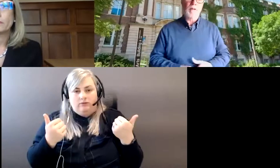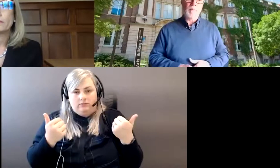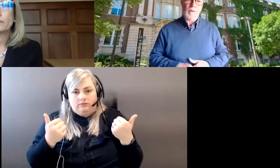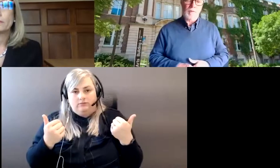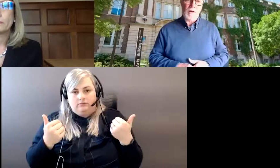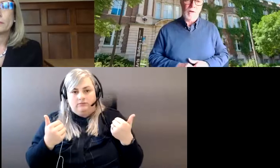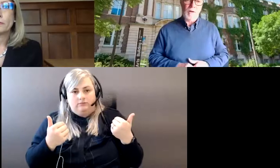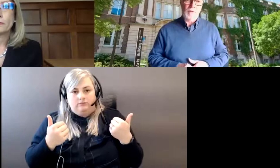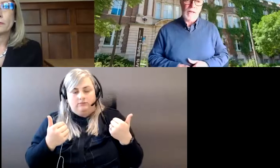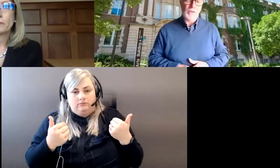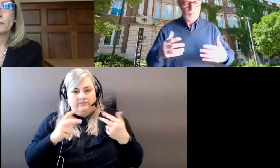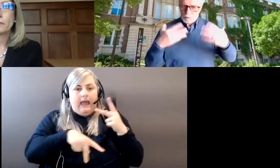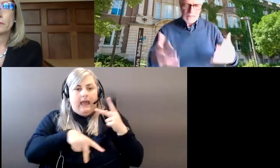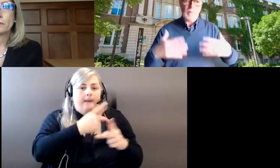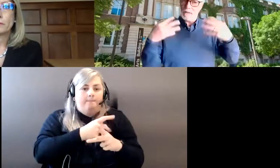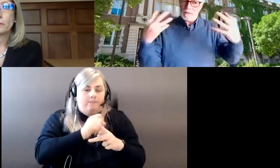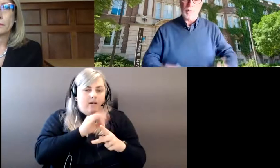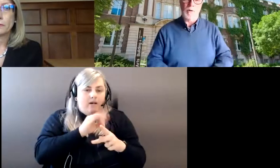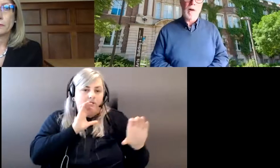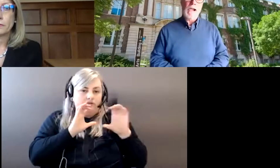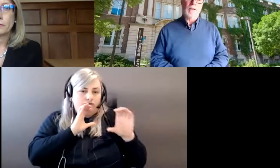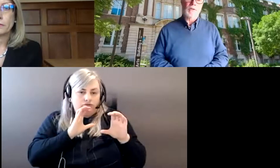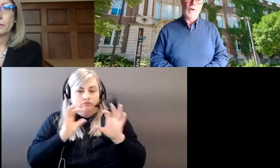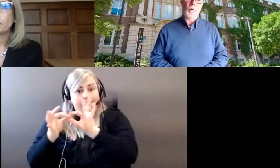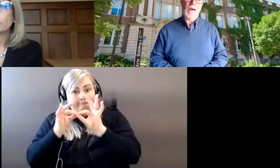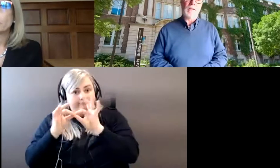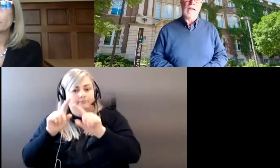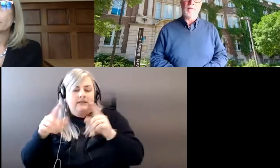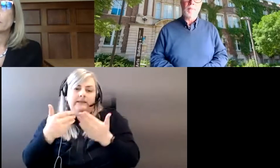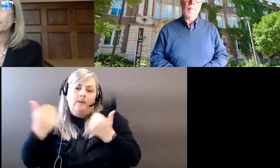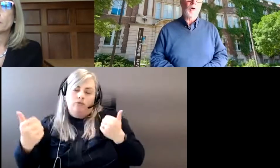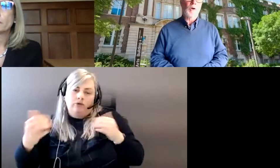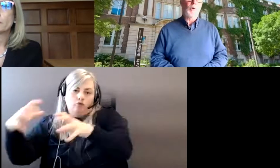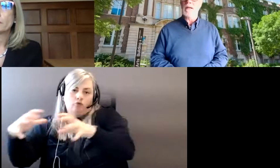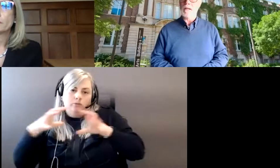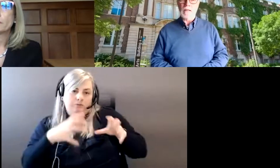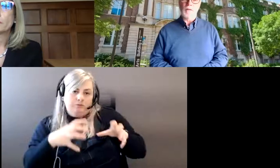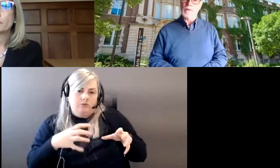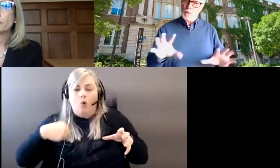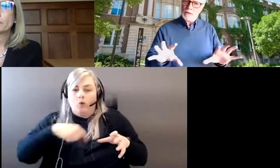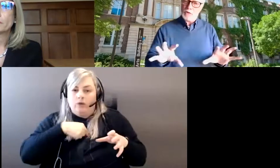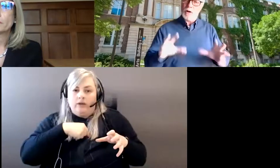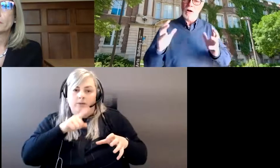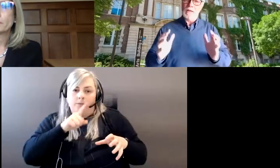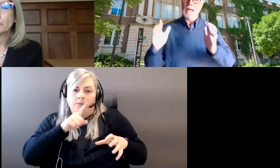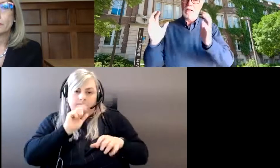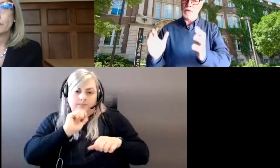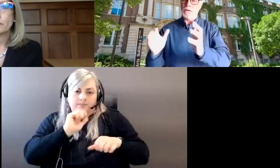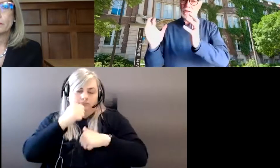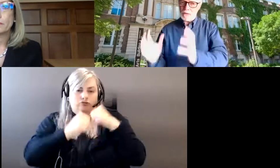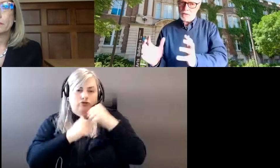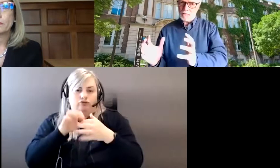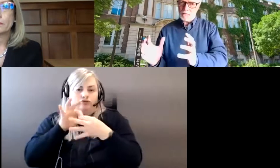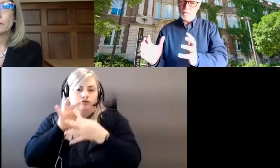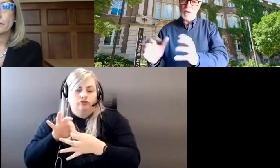types of conversations related, but separate. And so we haven't yet created any kind of structure on the indigenous